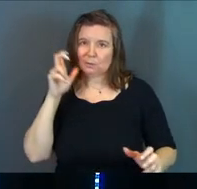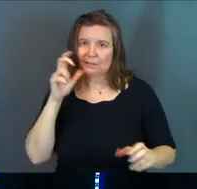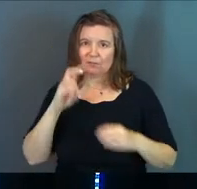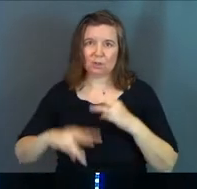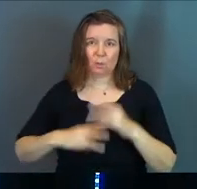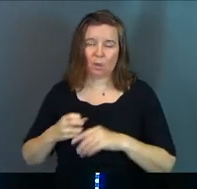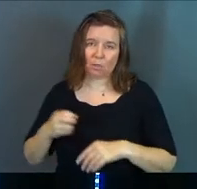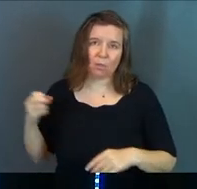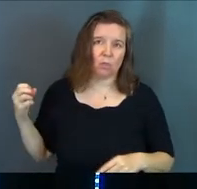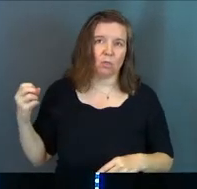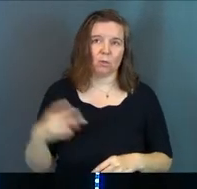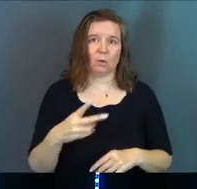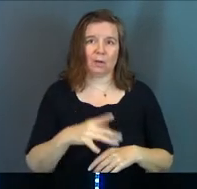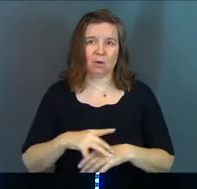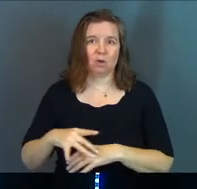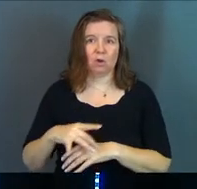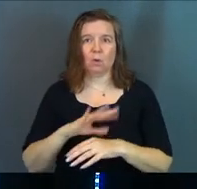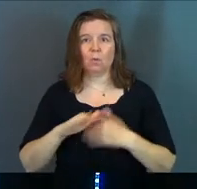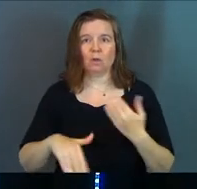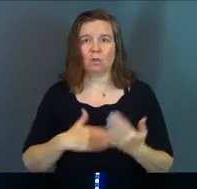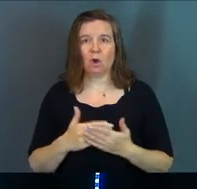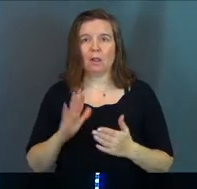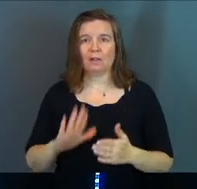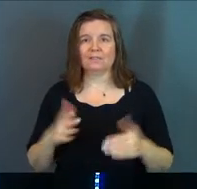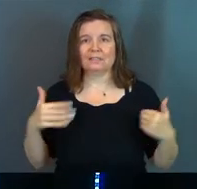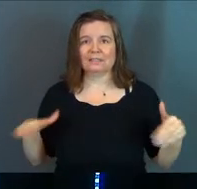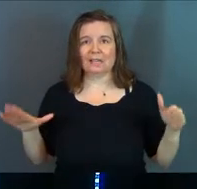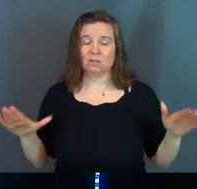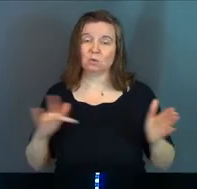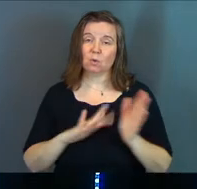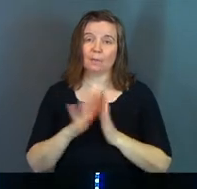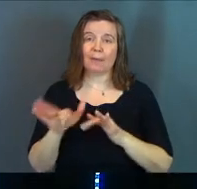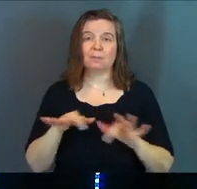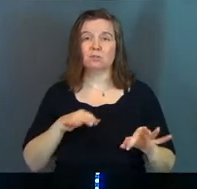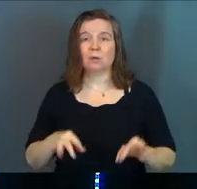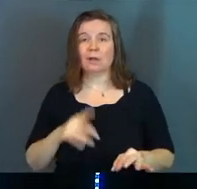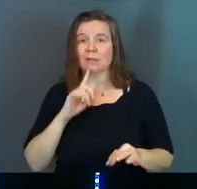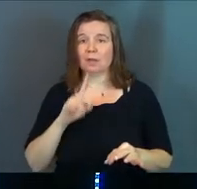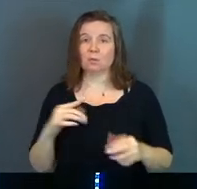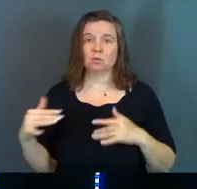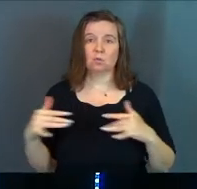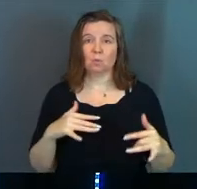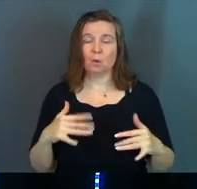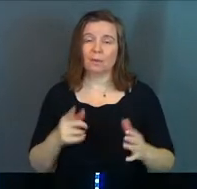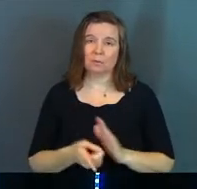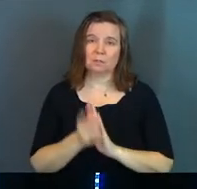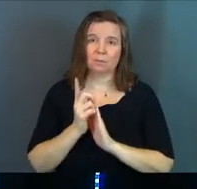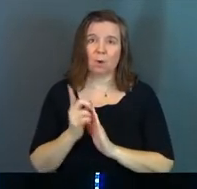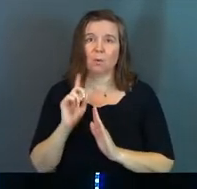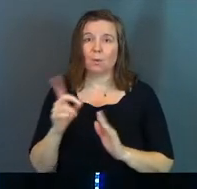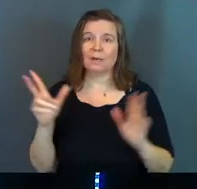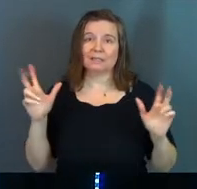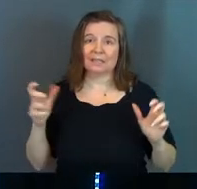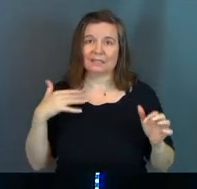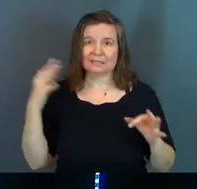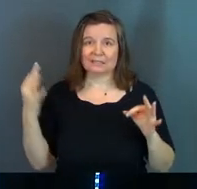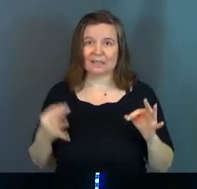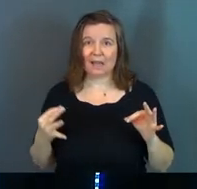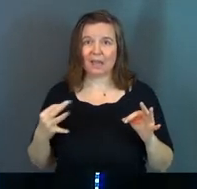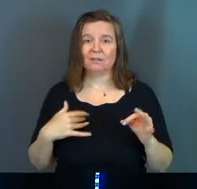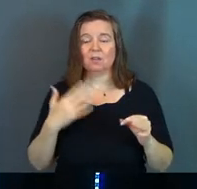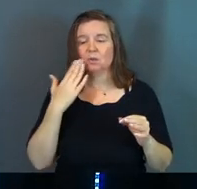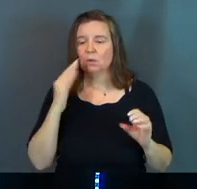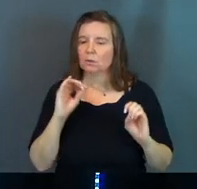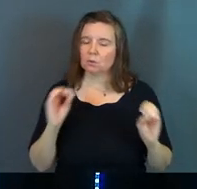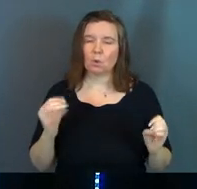the world was thrown down to earth with all of his angels. So the Bible describes that there was war. There was a moment when Satan decided that he